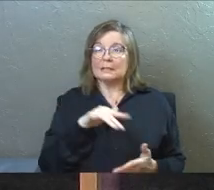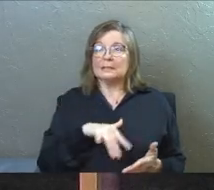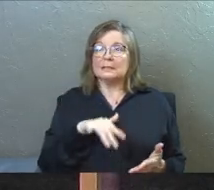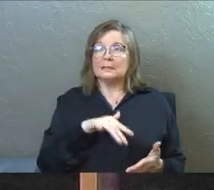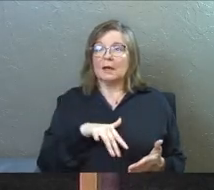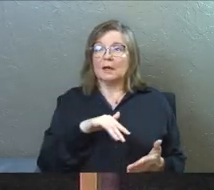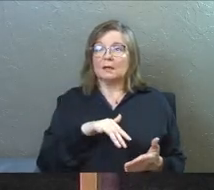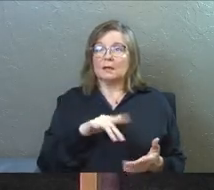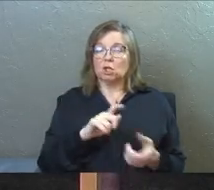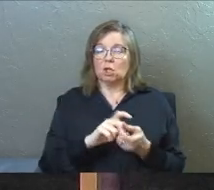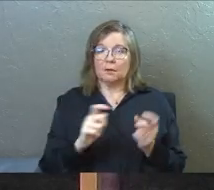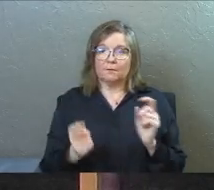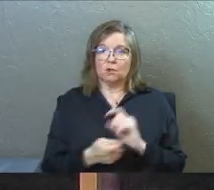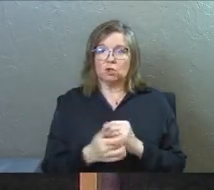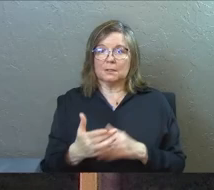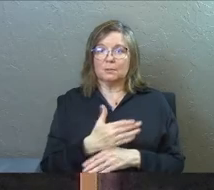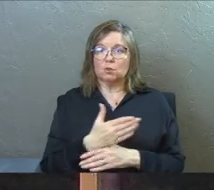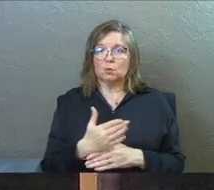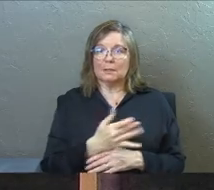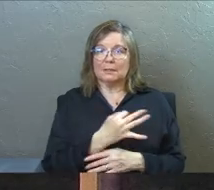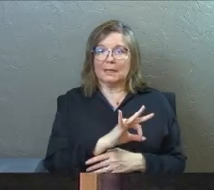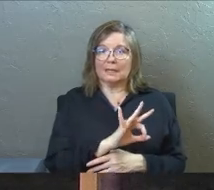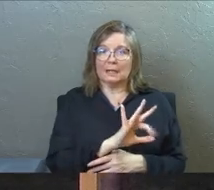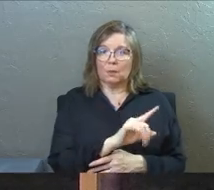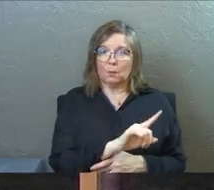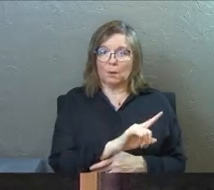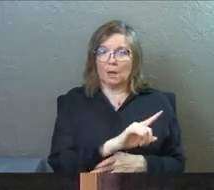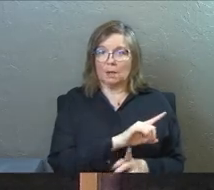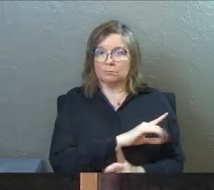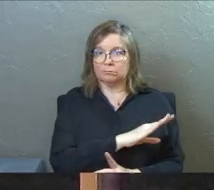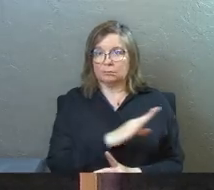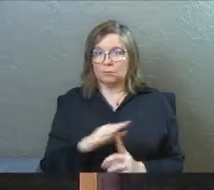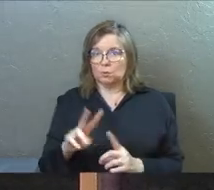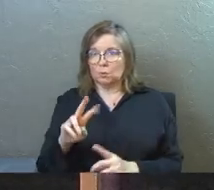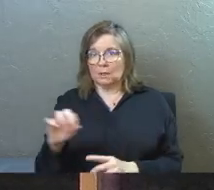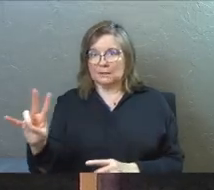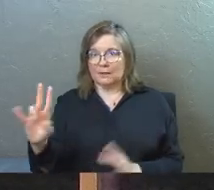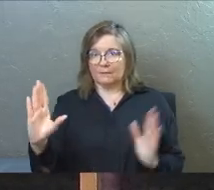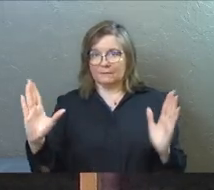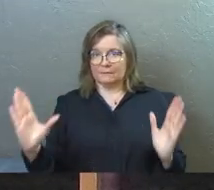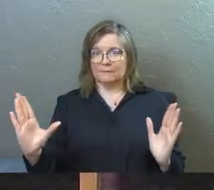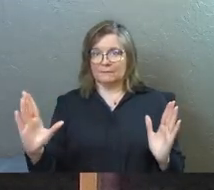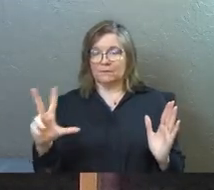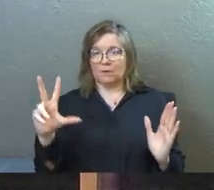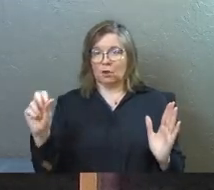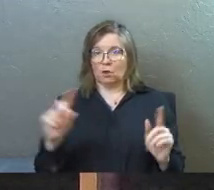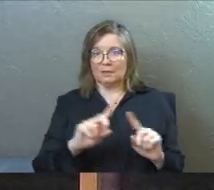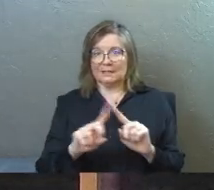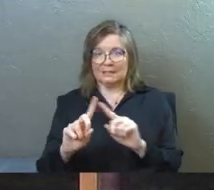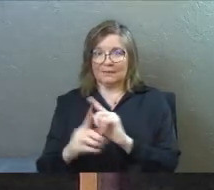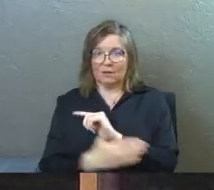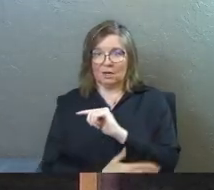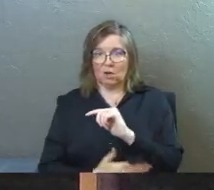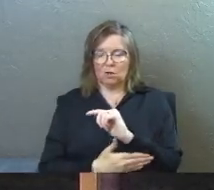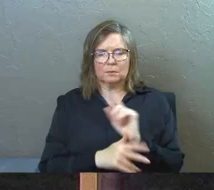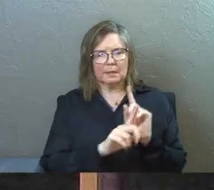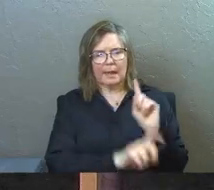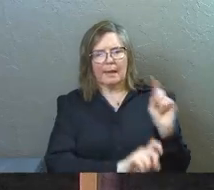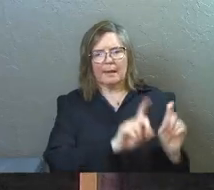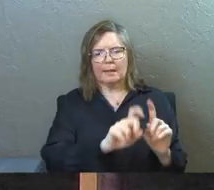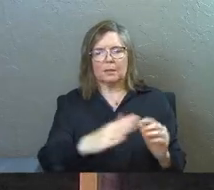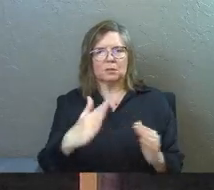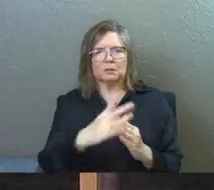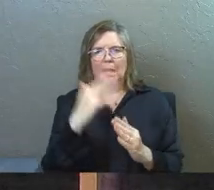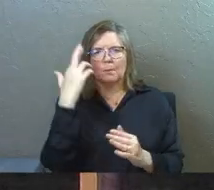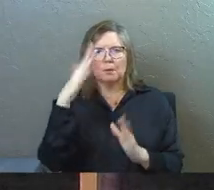studied conversions between 1991 and 2007 across 30 different countries and he asked them their